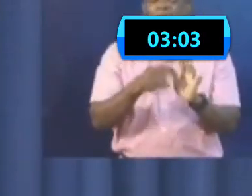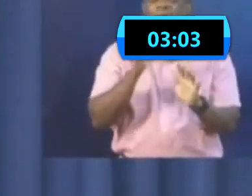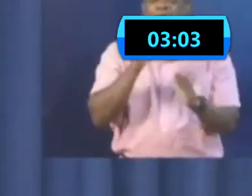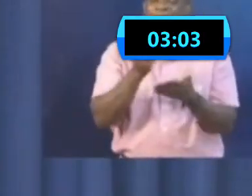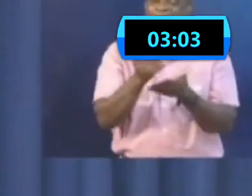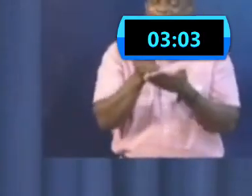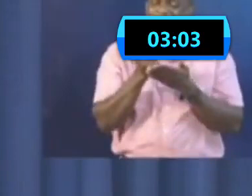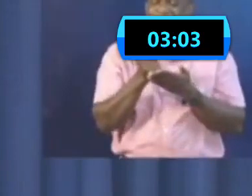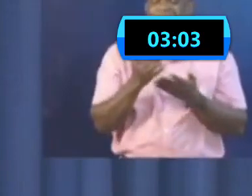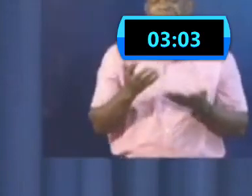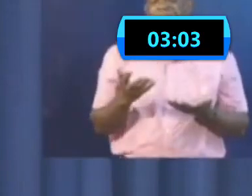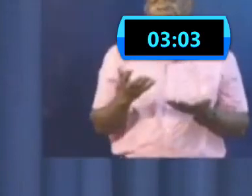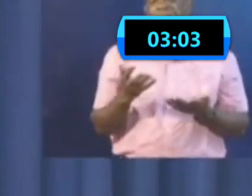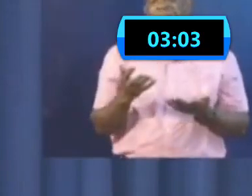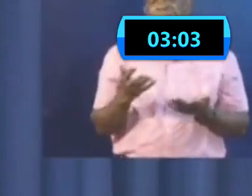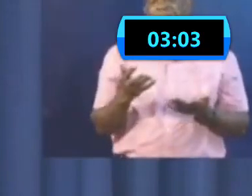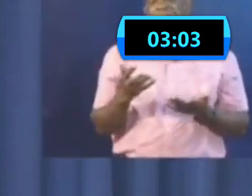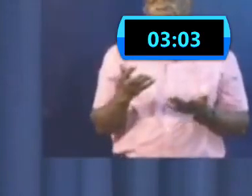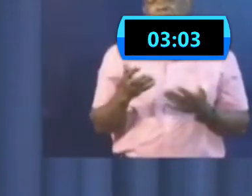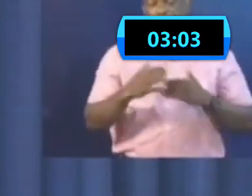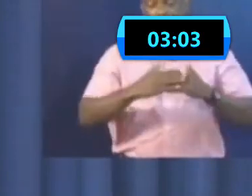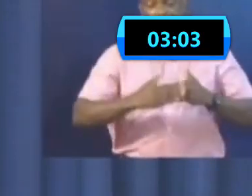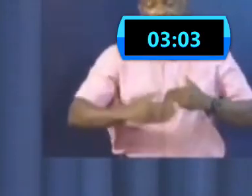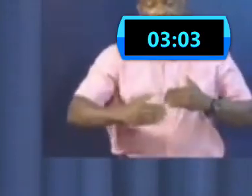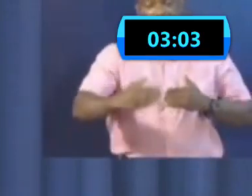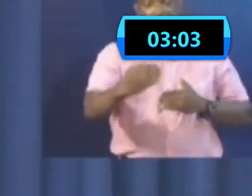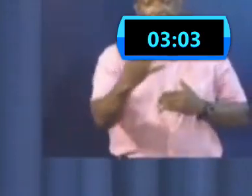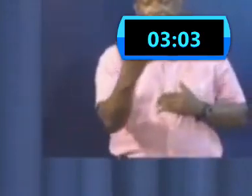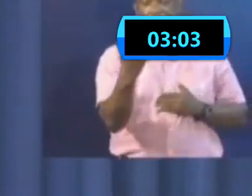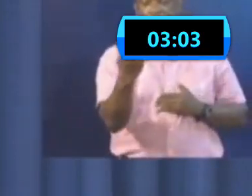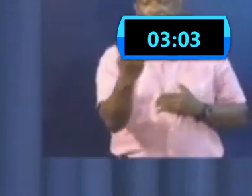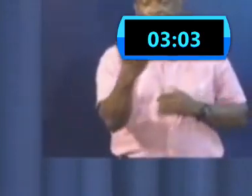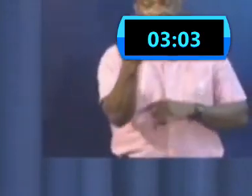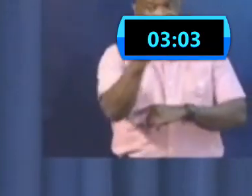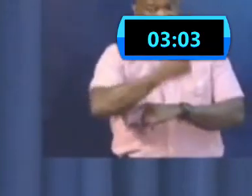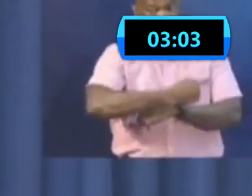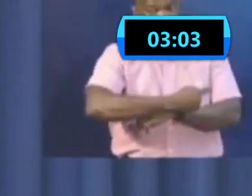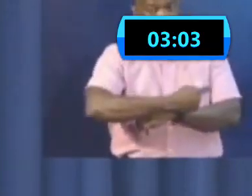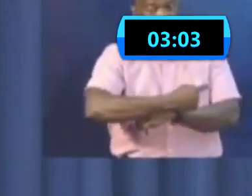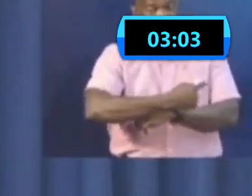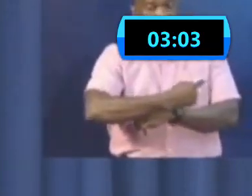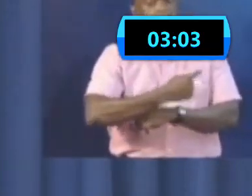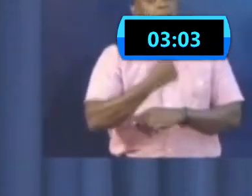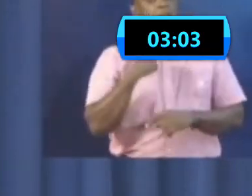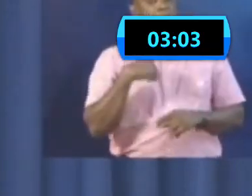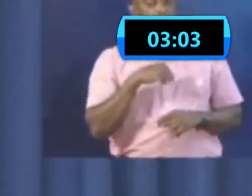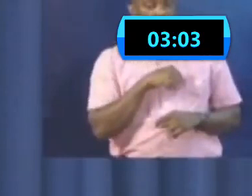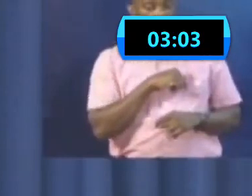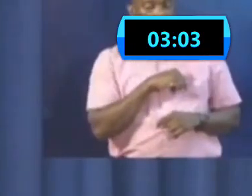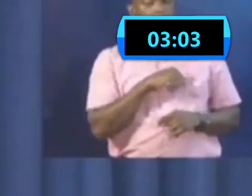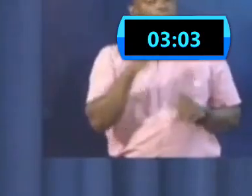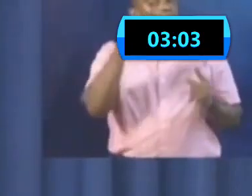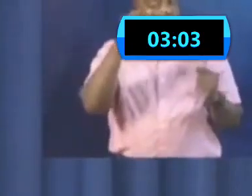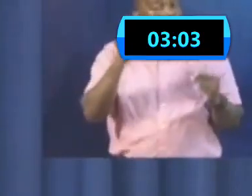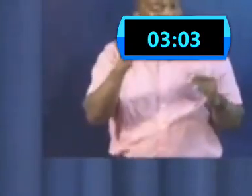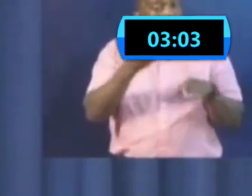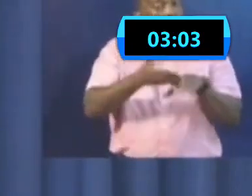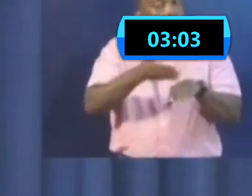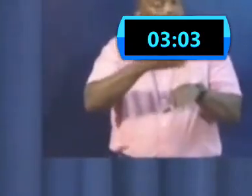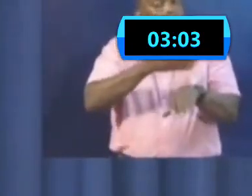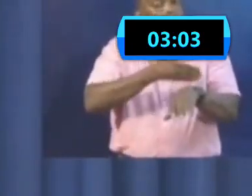that bar general misbehavior, that we should see an improvement